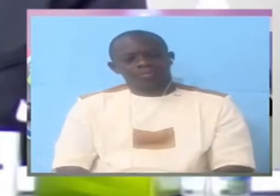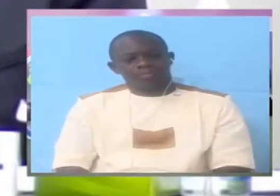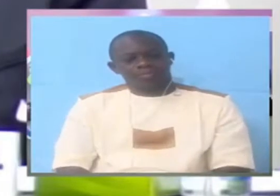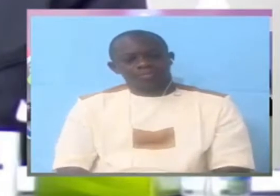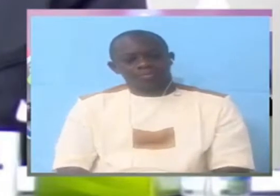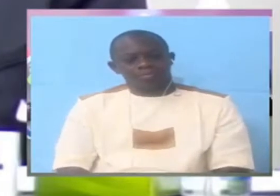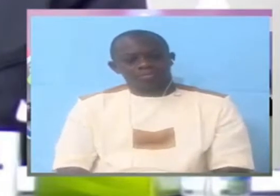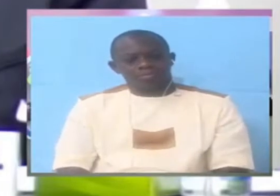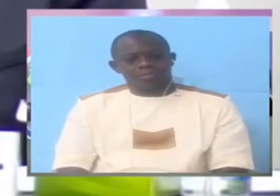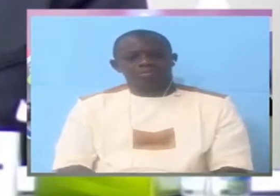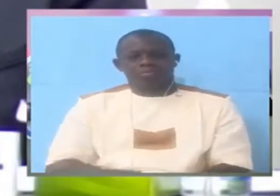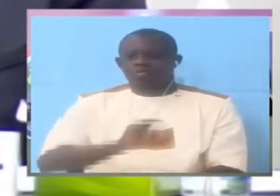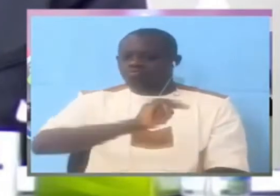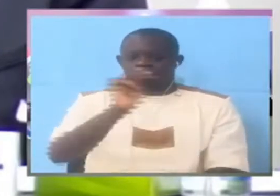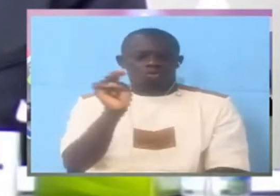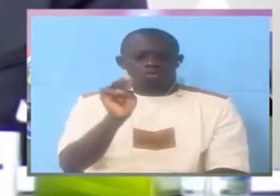Definitely no.